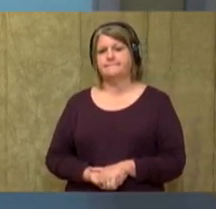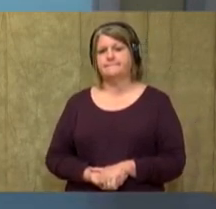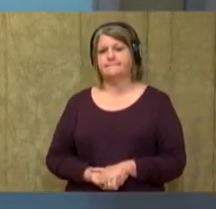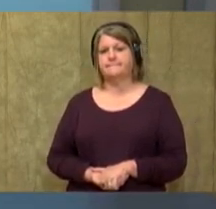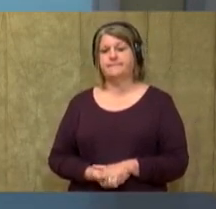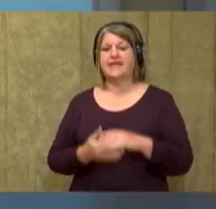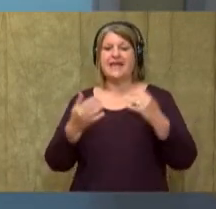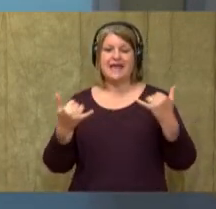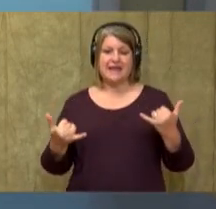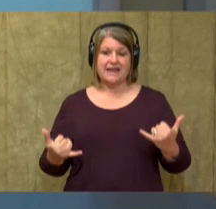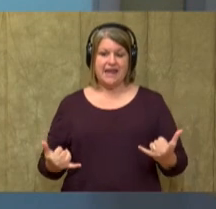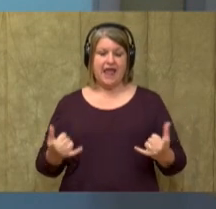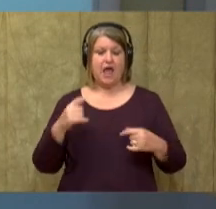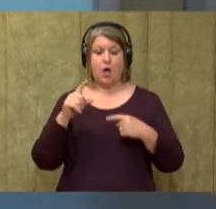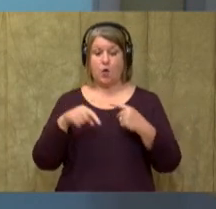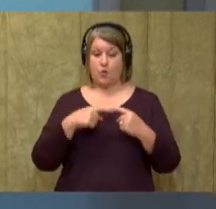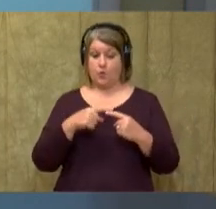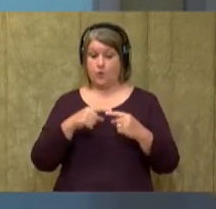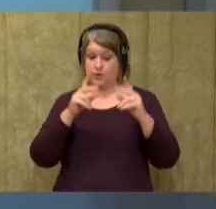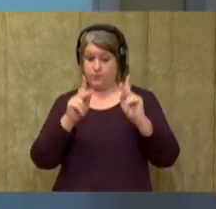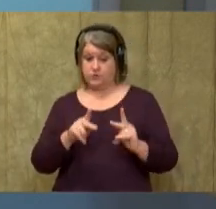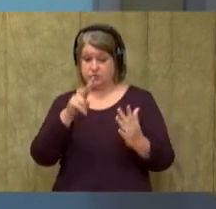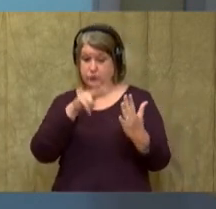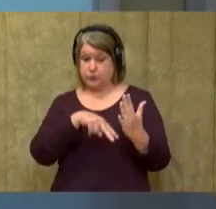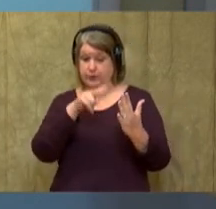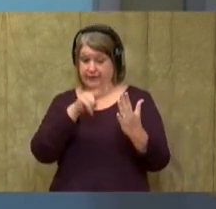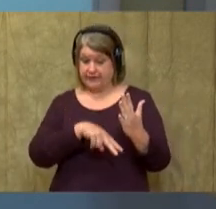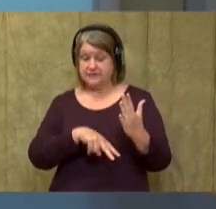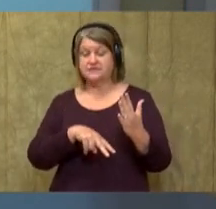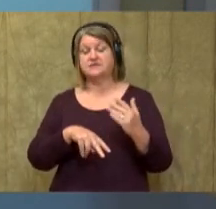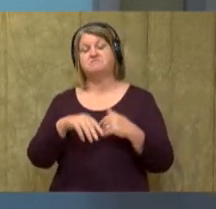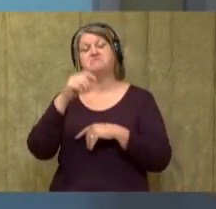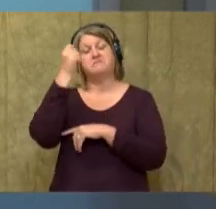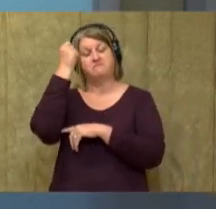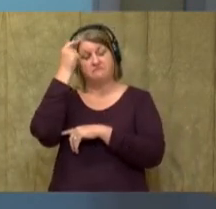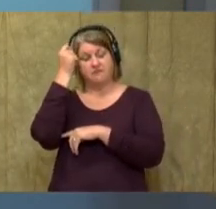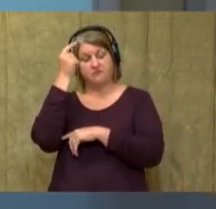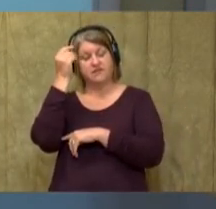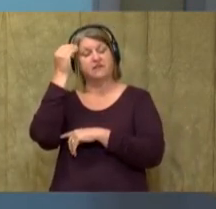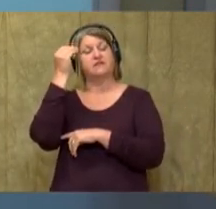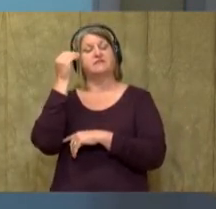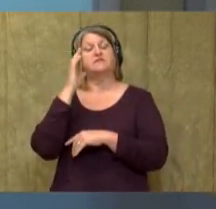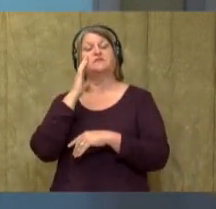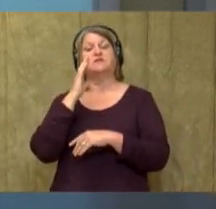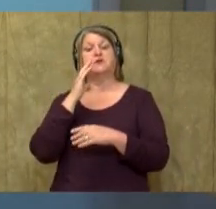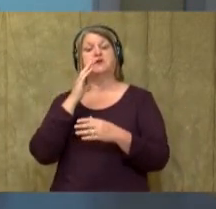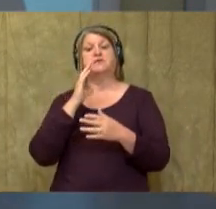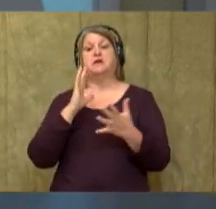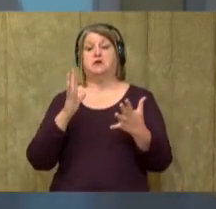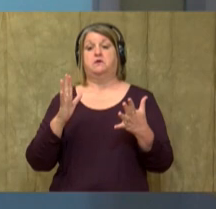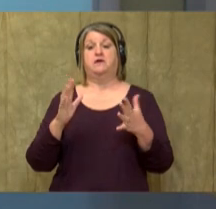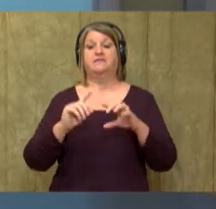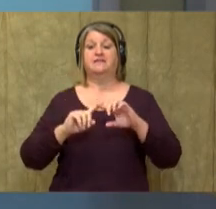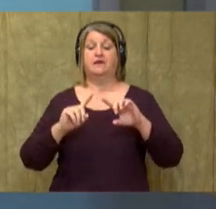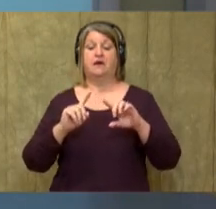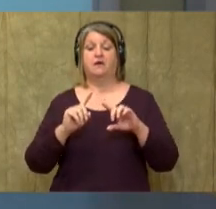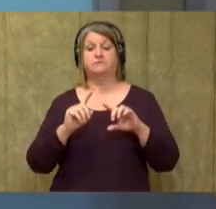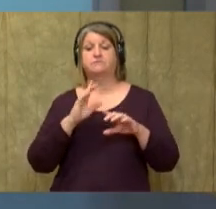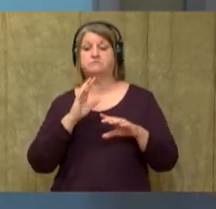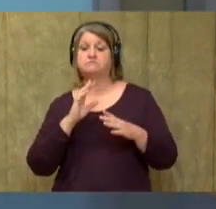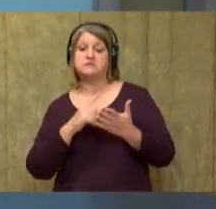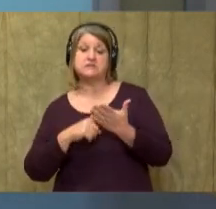So, now when my reader reads, he knows that I'm talking about a difference because I use the clue word but.